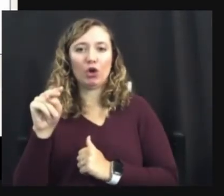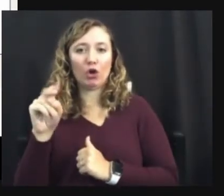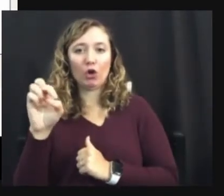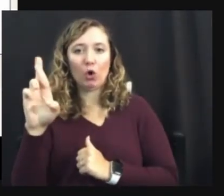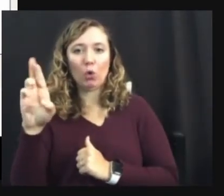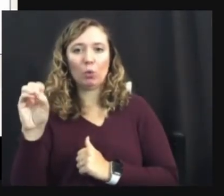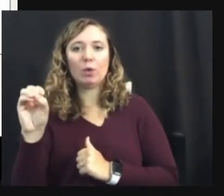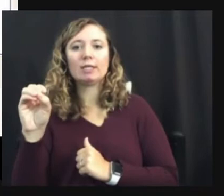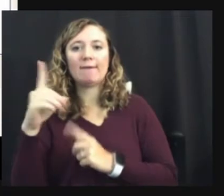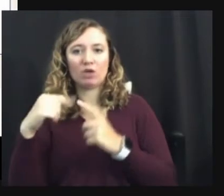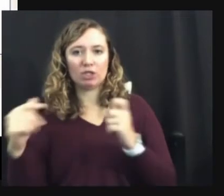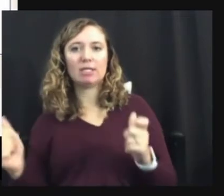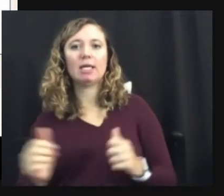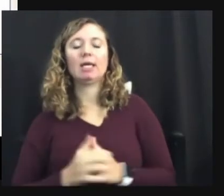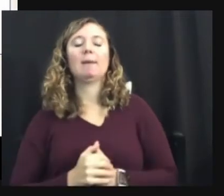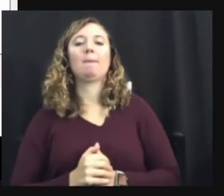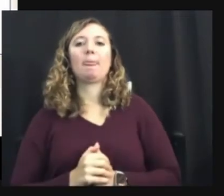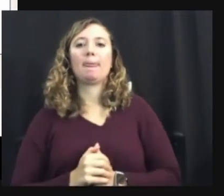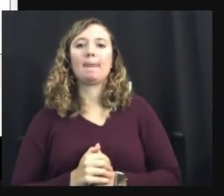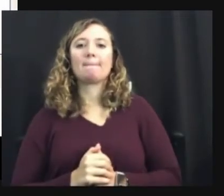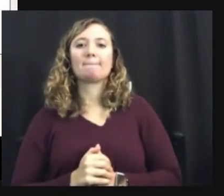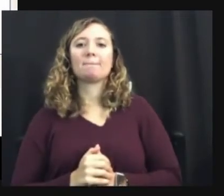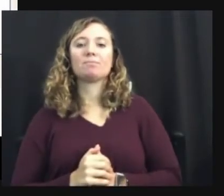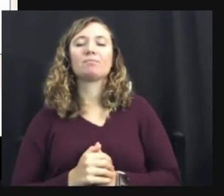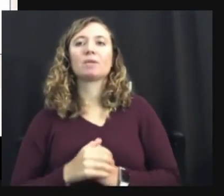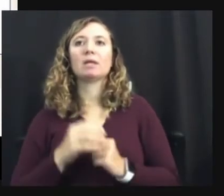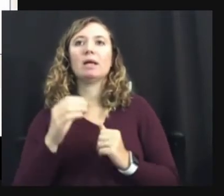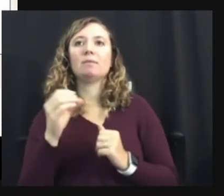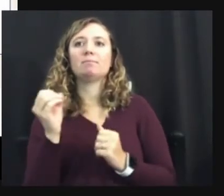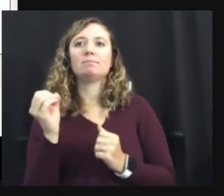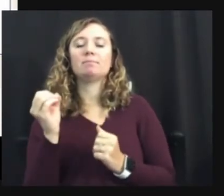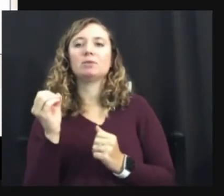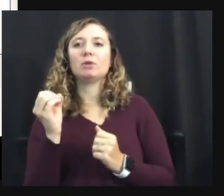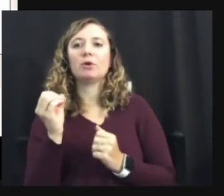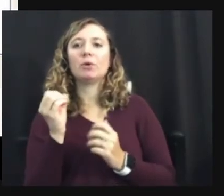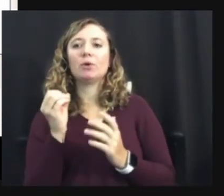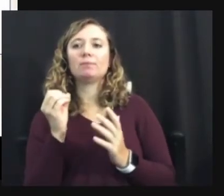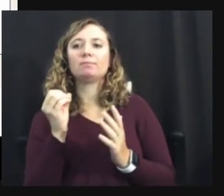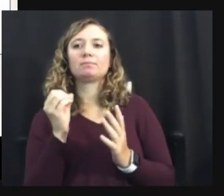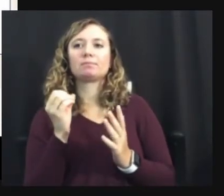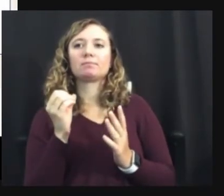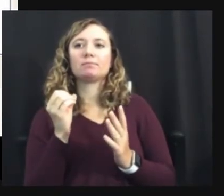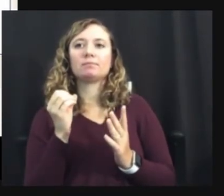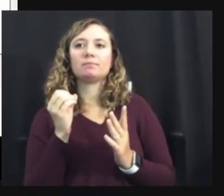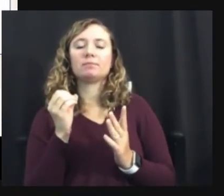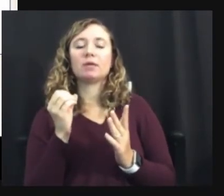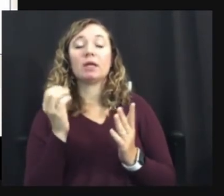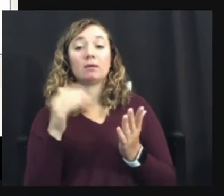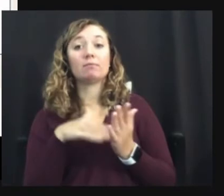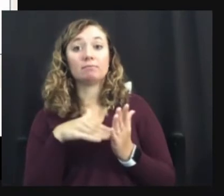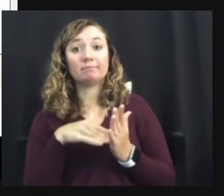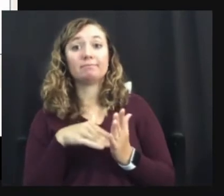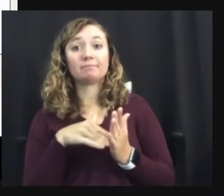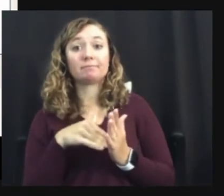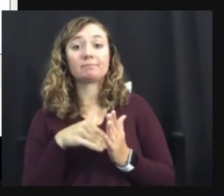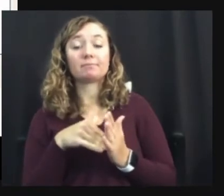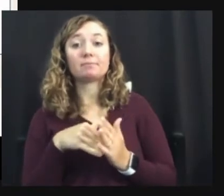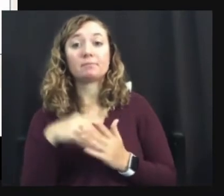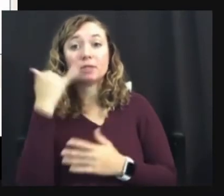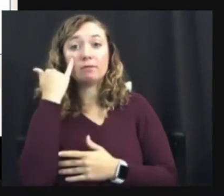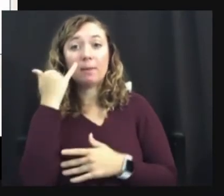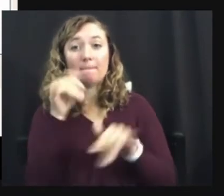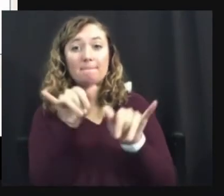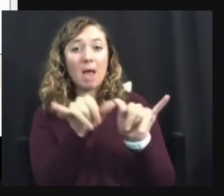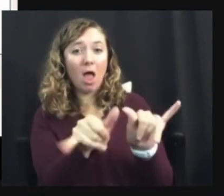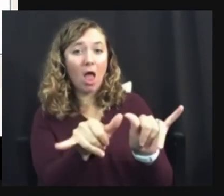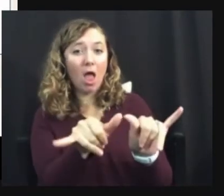functions or doesn't in a specific arena. So, so again, if, if you're measuring